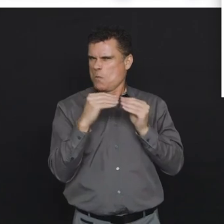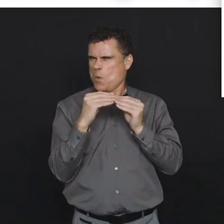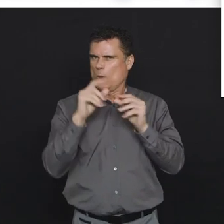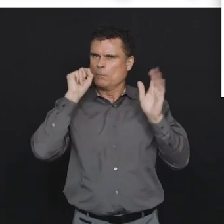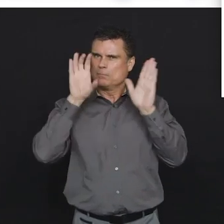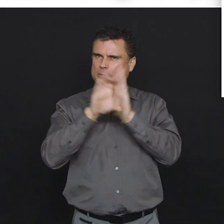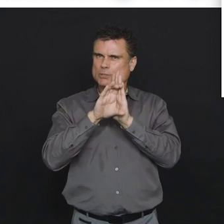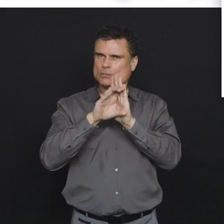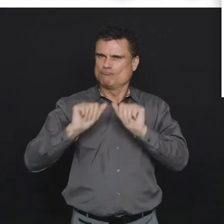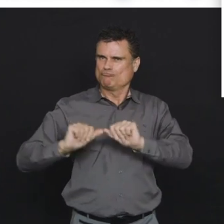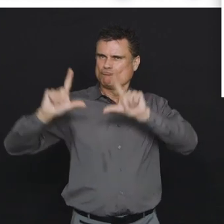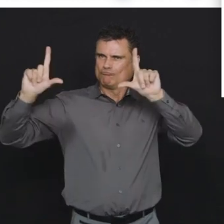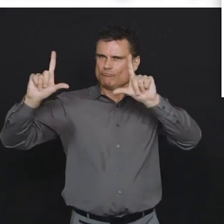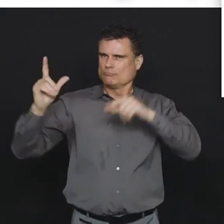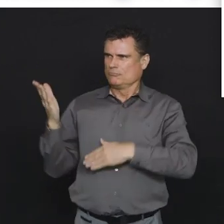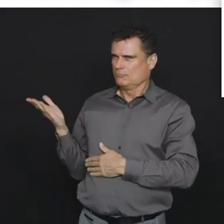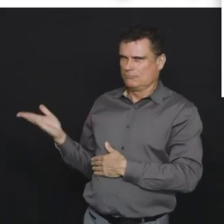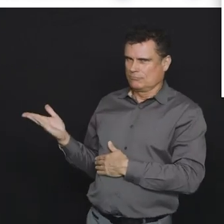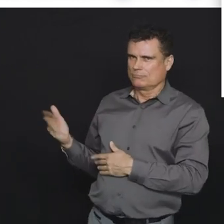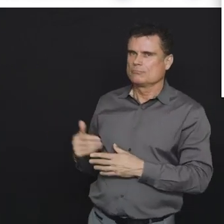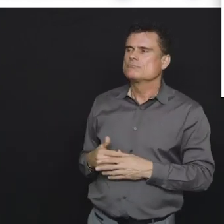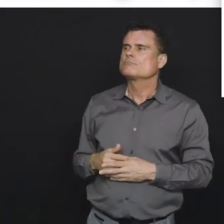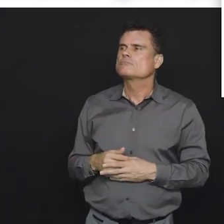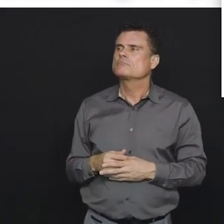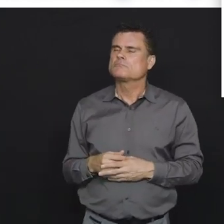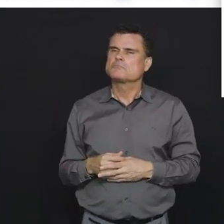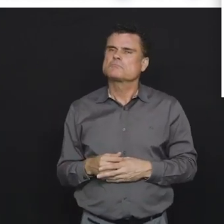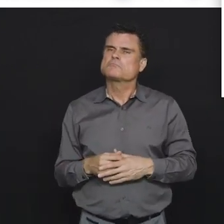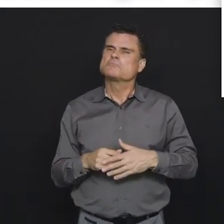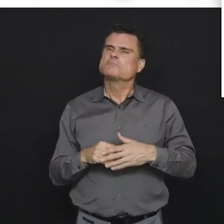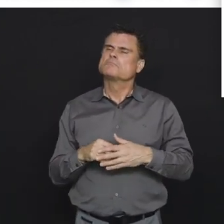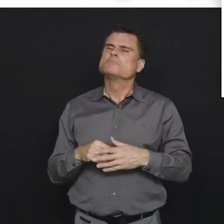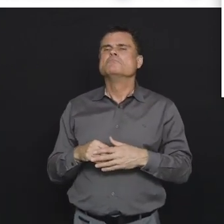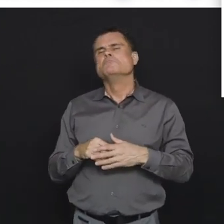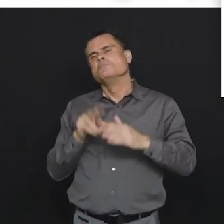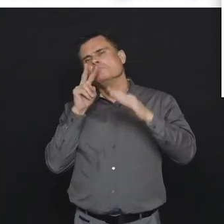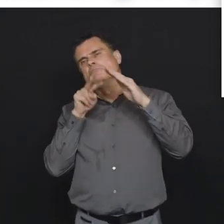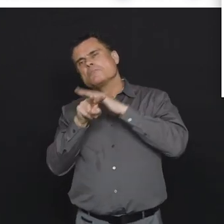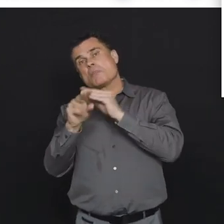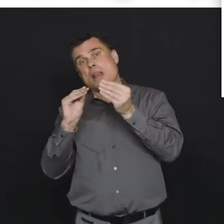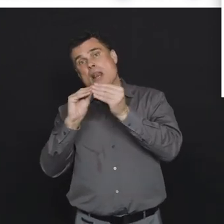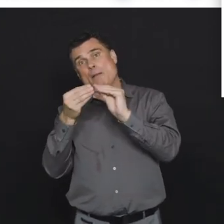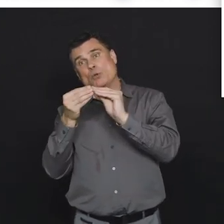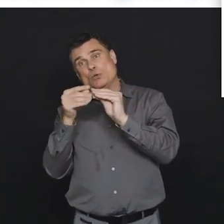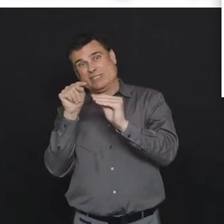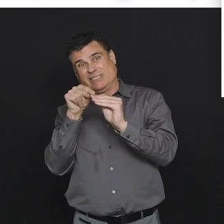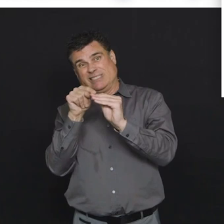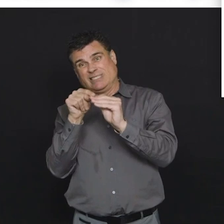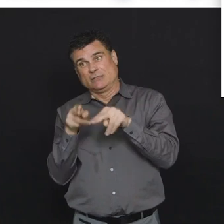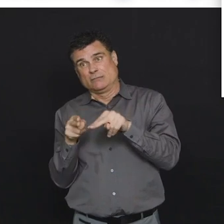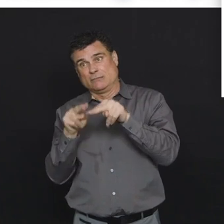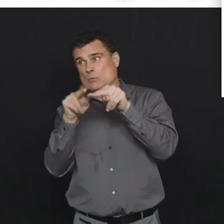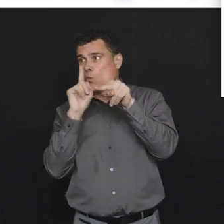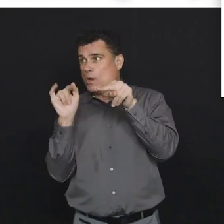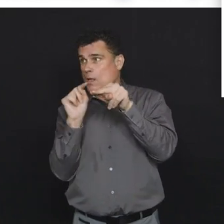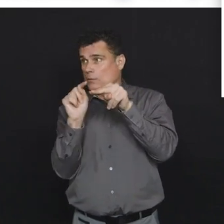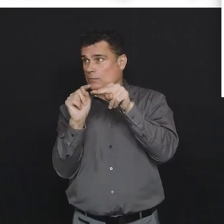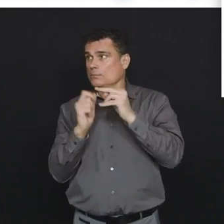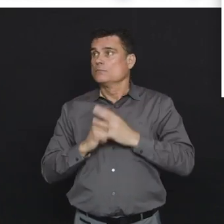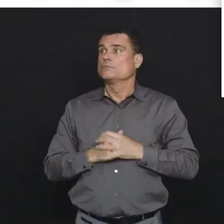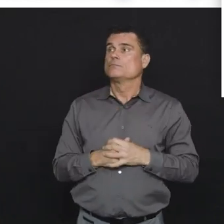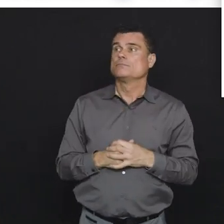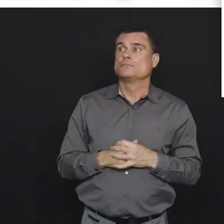Oh okay, sorry, there is one more slide that talks about our expected rates of growth and I've just talked about this.